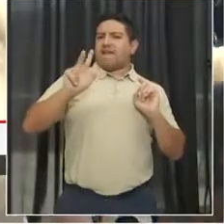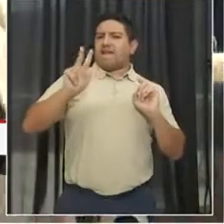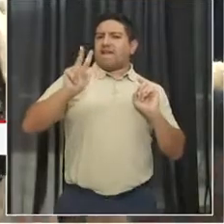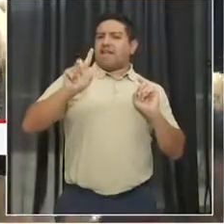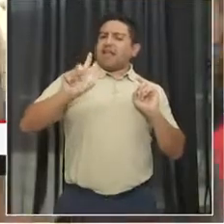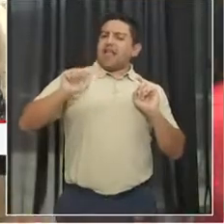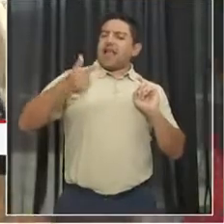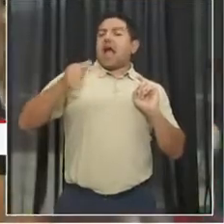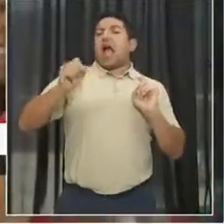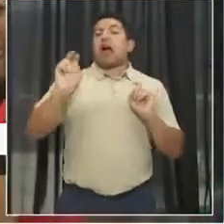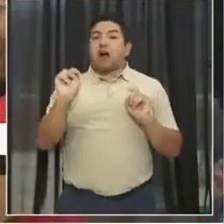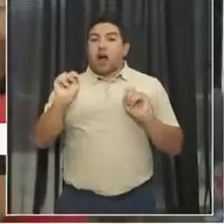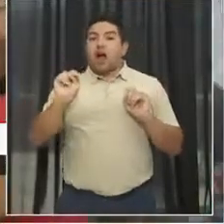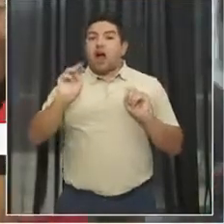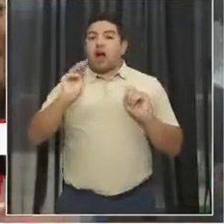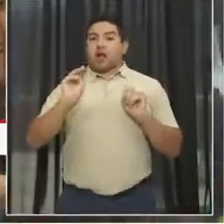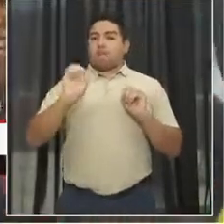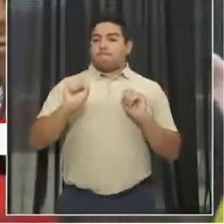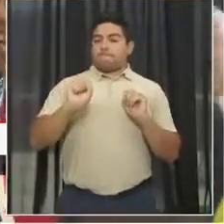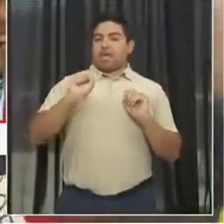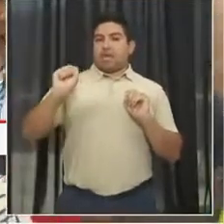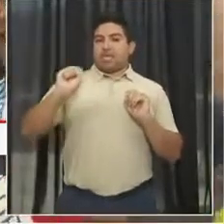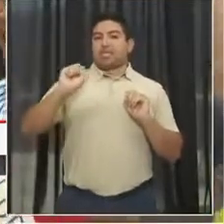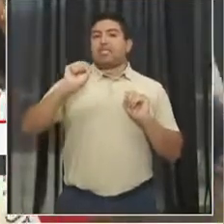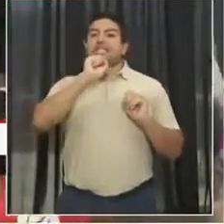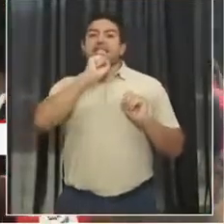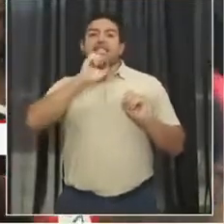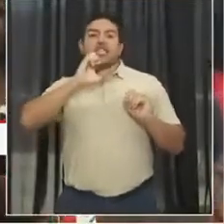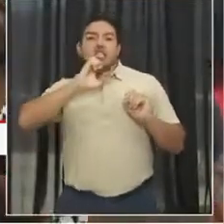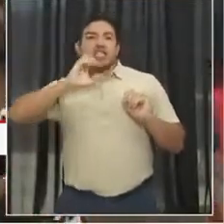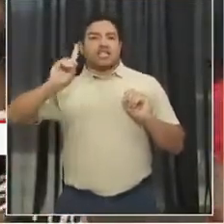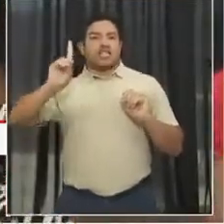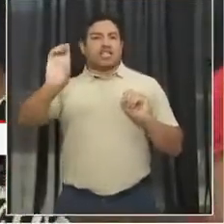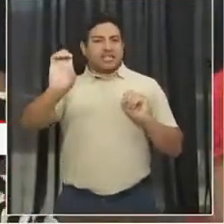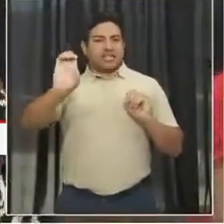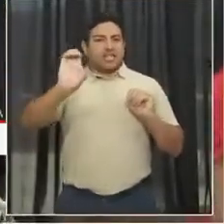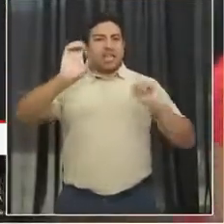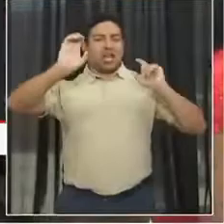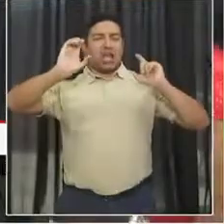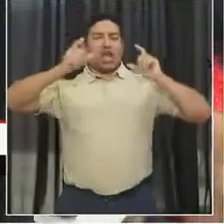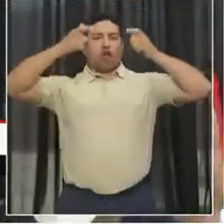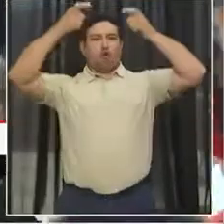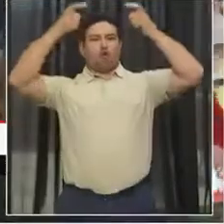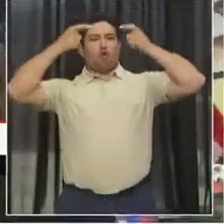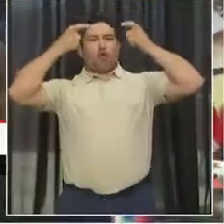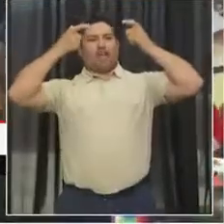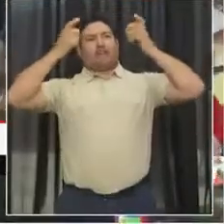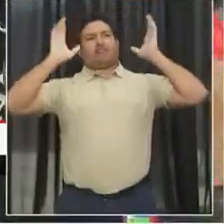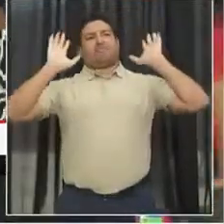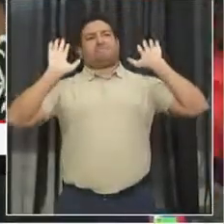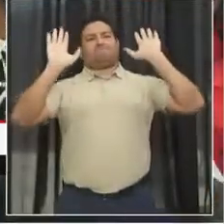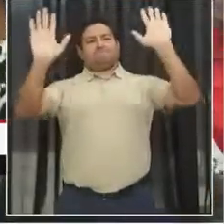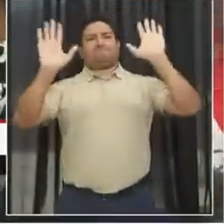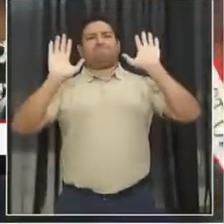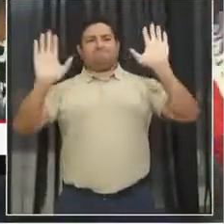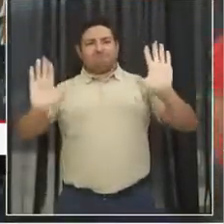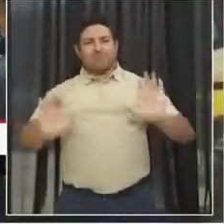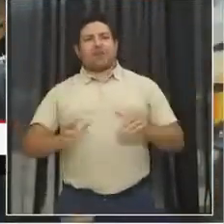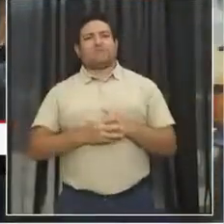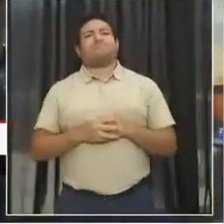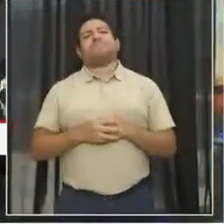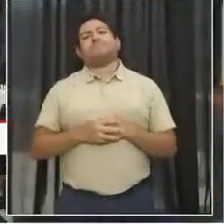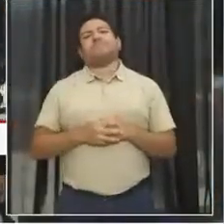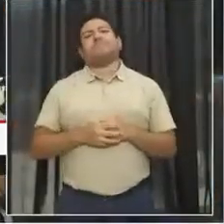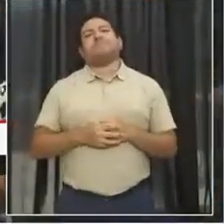up for Miss Senior D.C. May you have an outstanding reign. And finally,